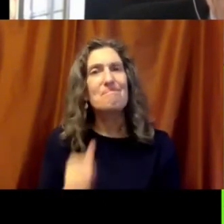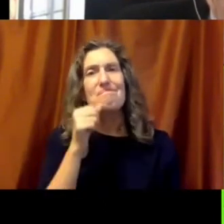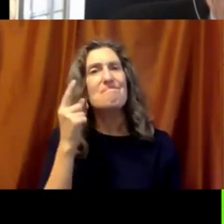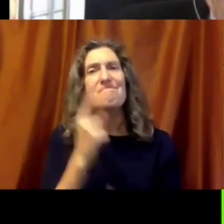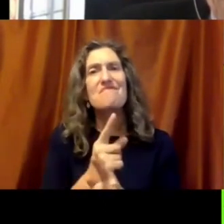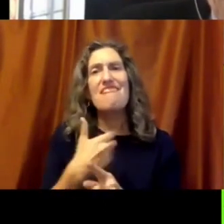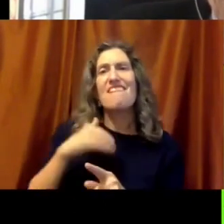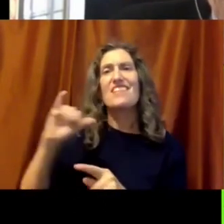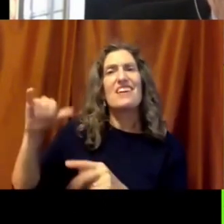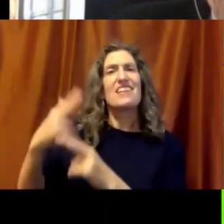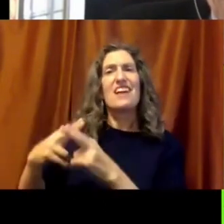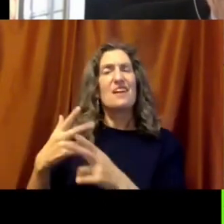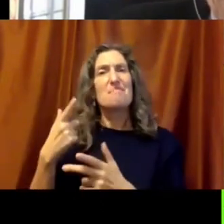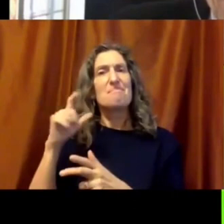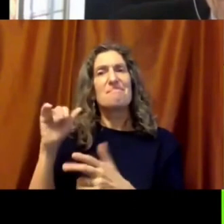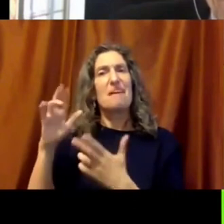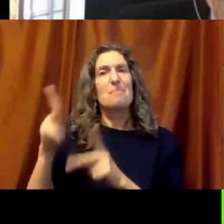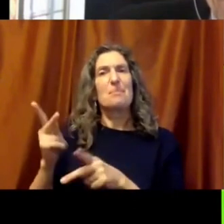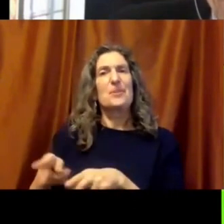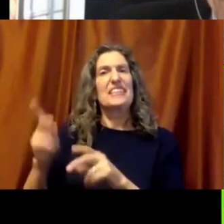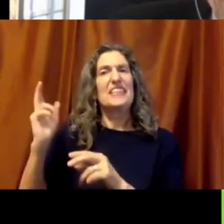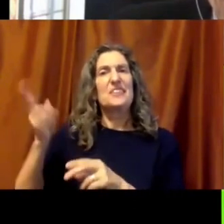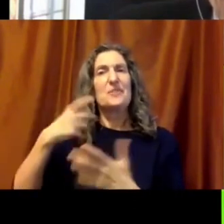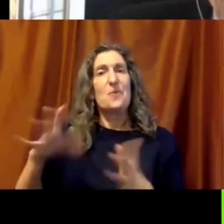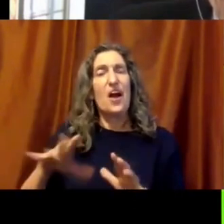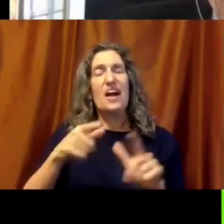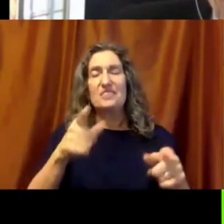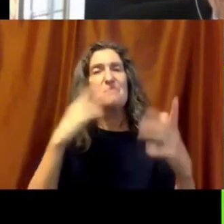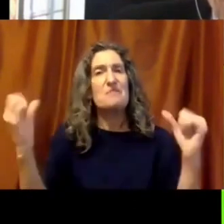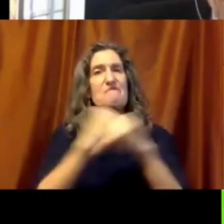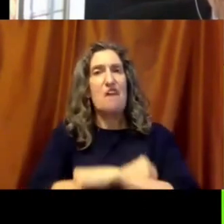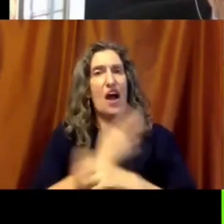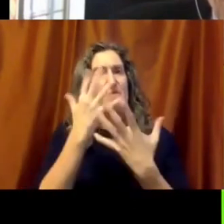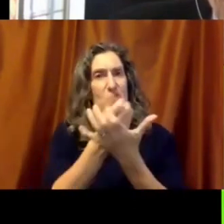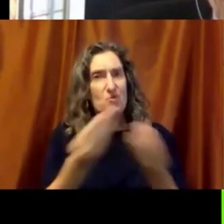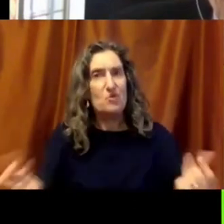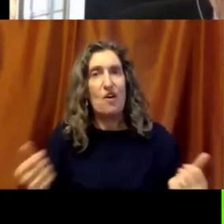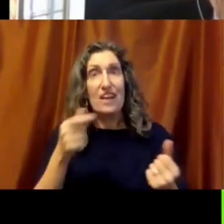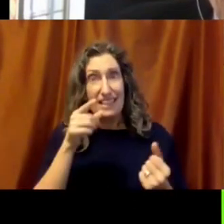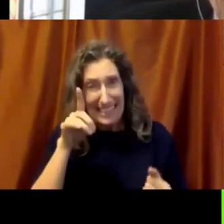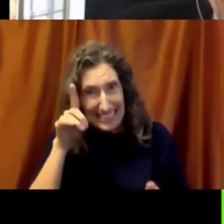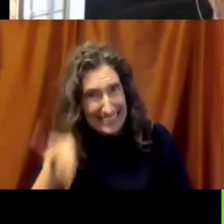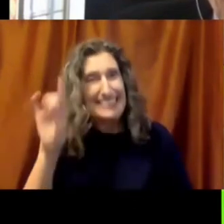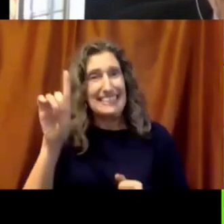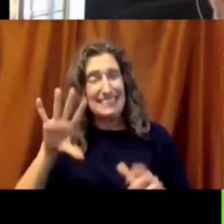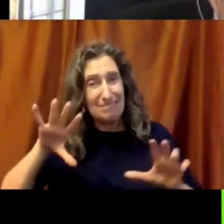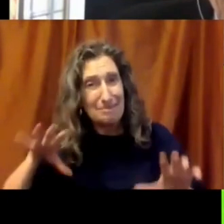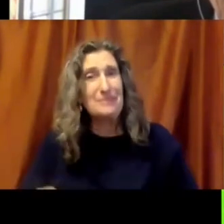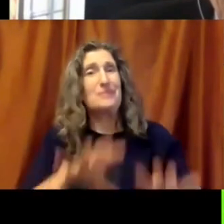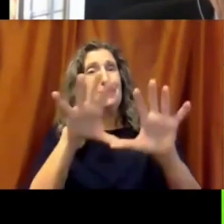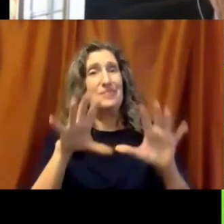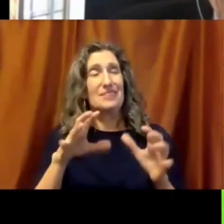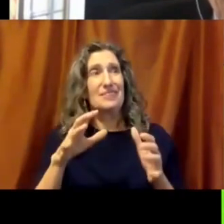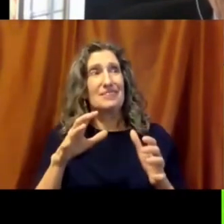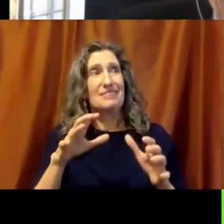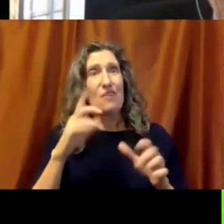and trying to solve that and resolve that injustice. And